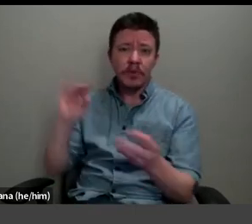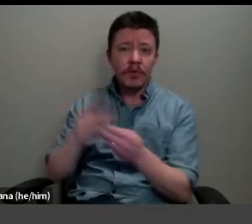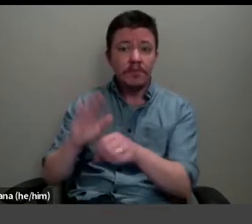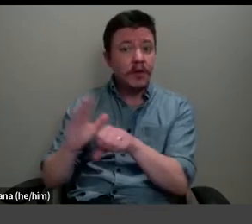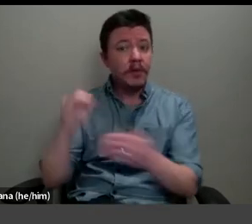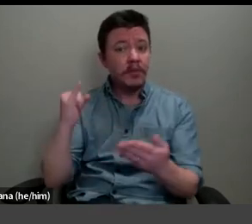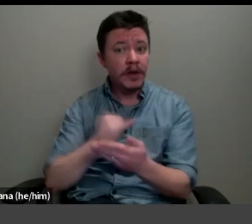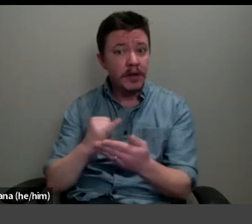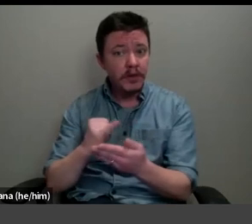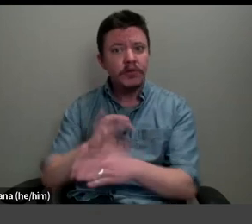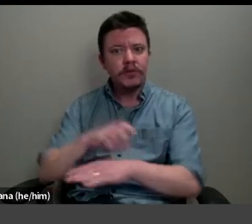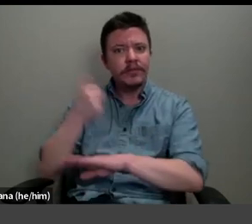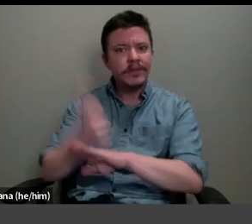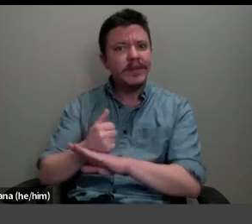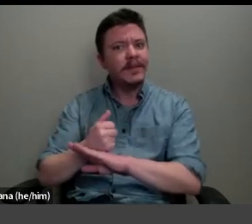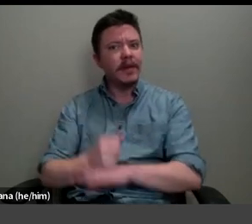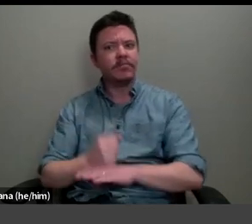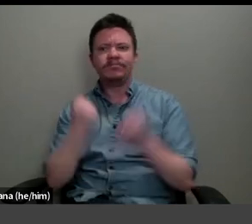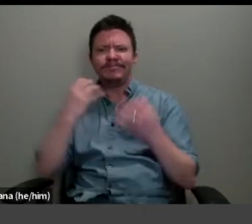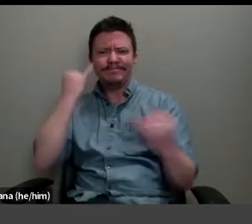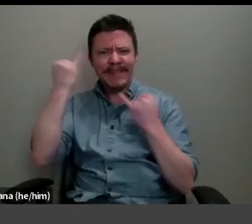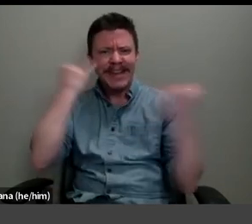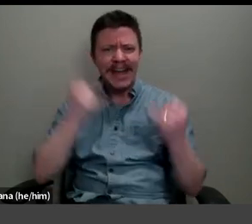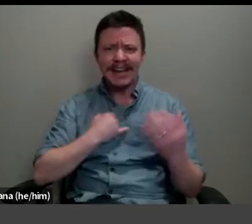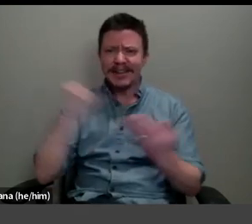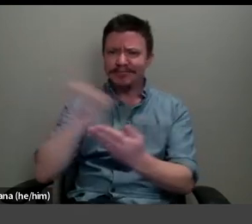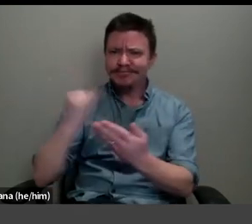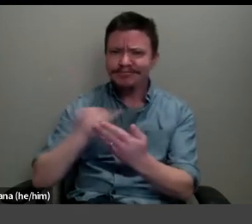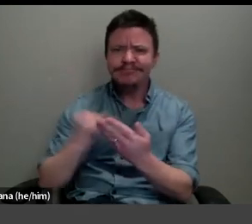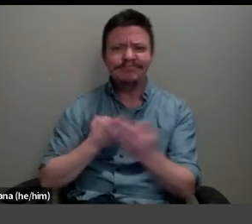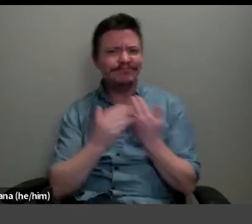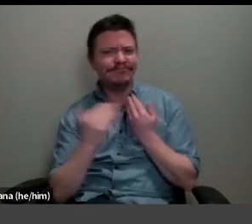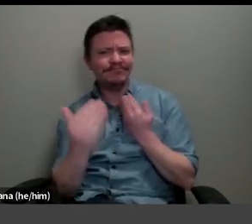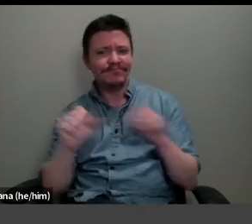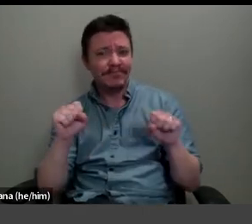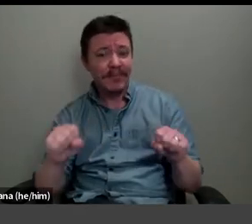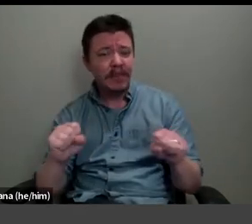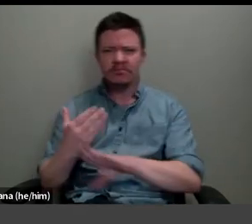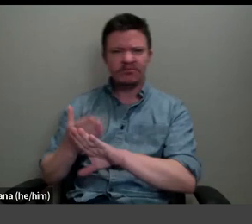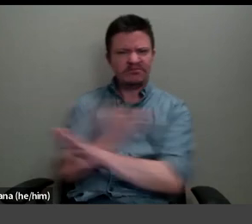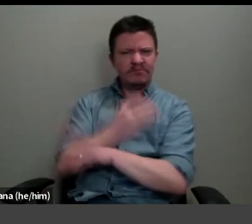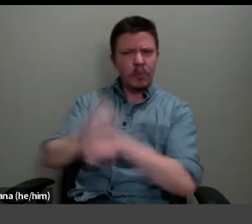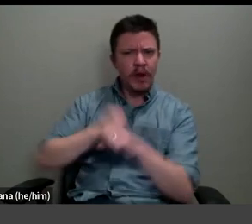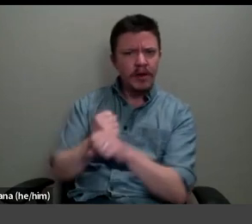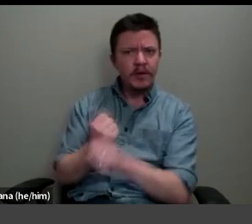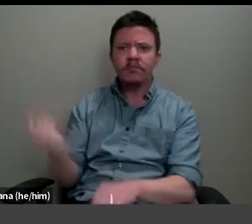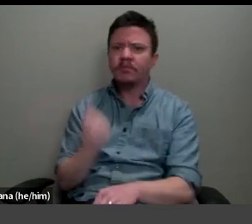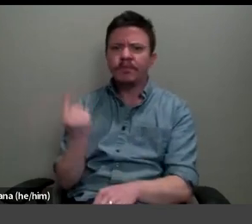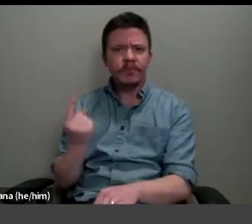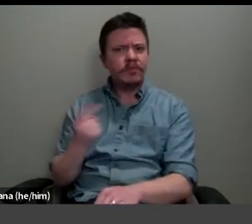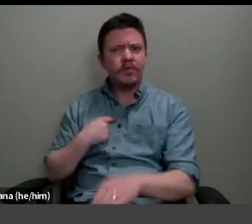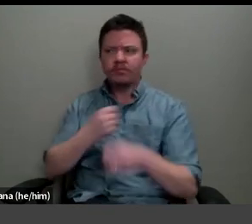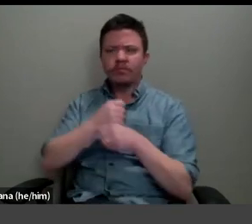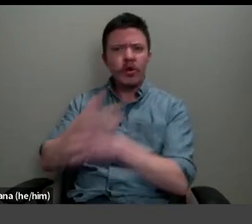basis of ideas for many years worth of working in paint. But prior to this, he had already forced a distinction between